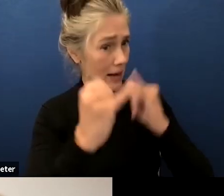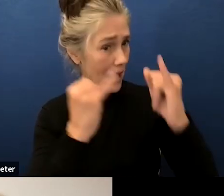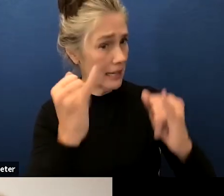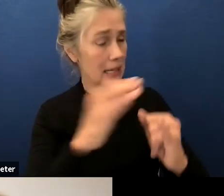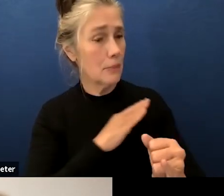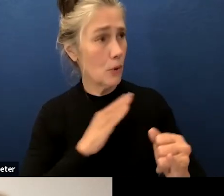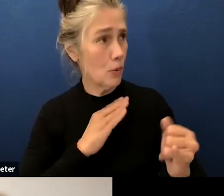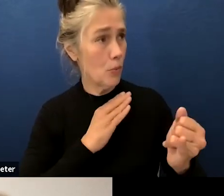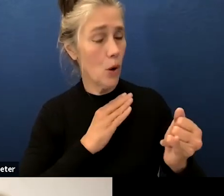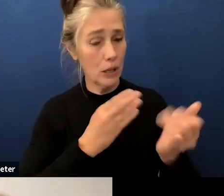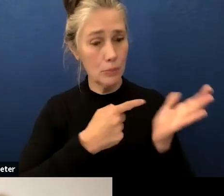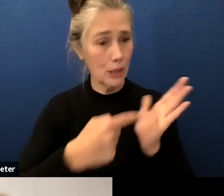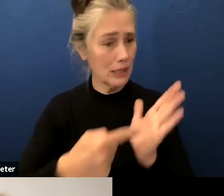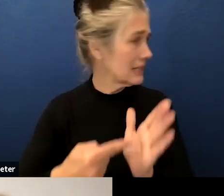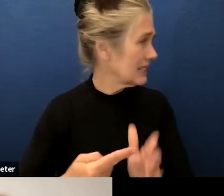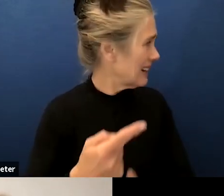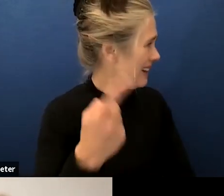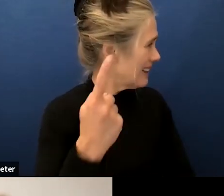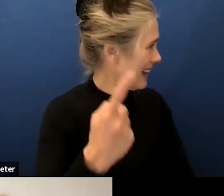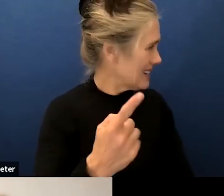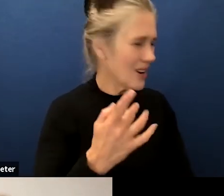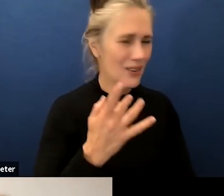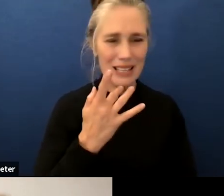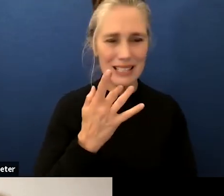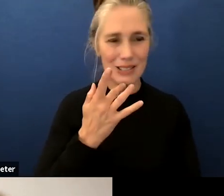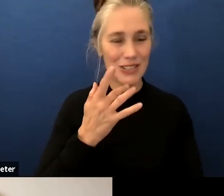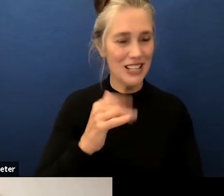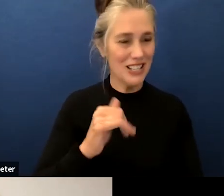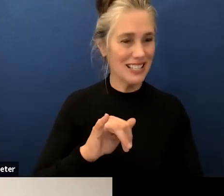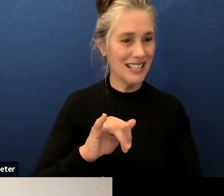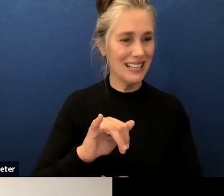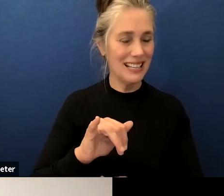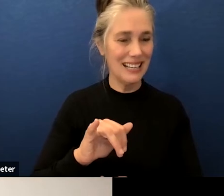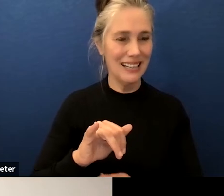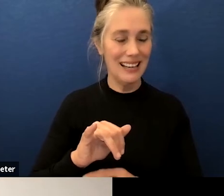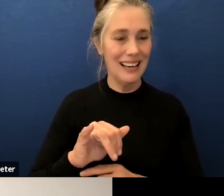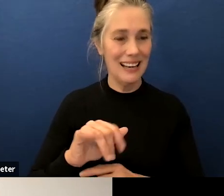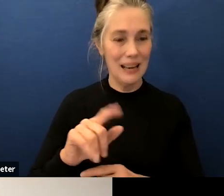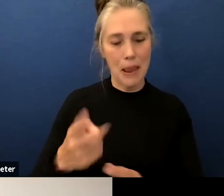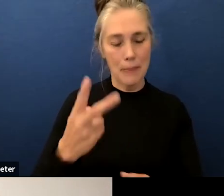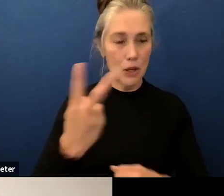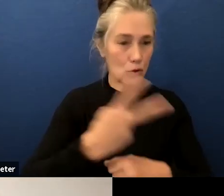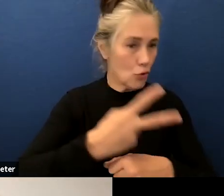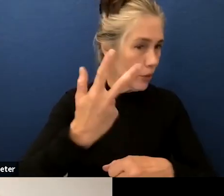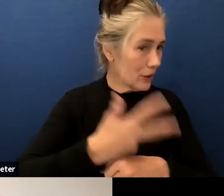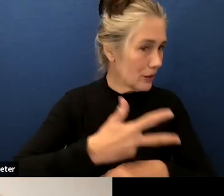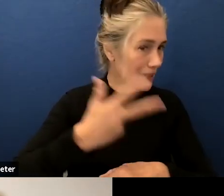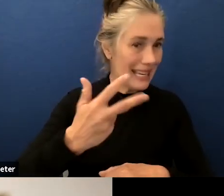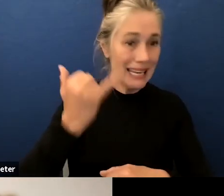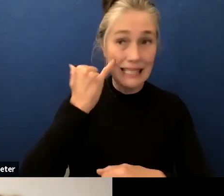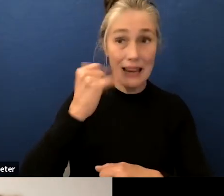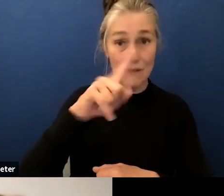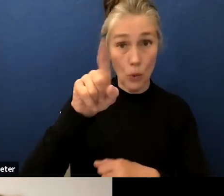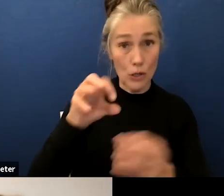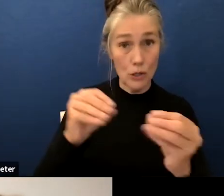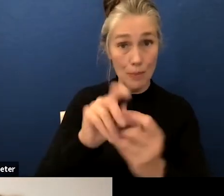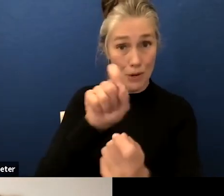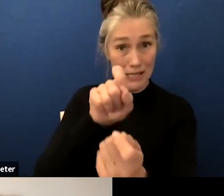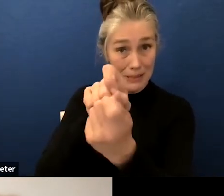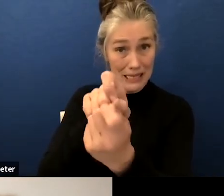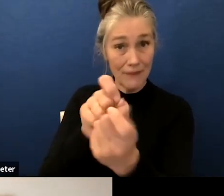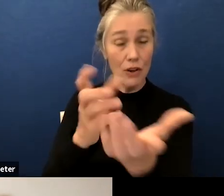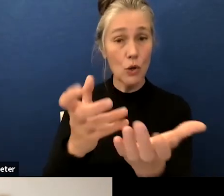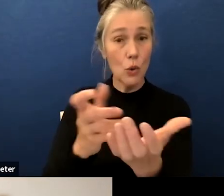um do me one favor and that is within maybe a couple days two or three days if you have more specific questions that you'd like to have